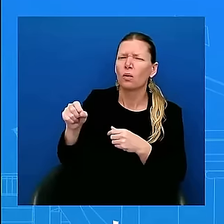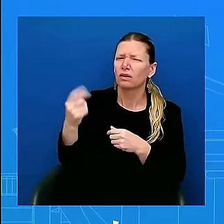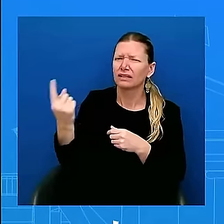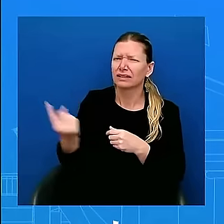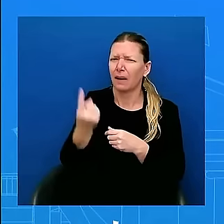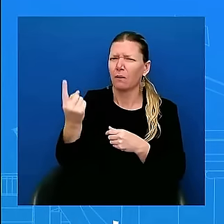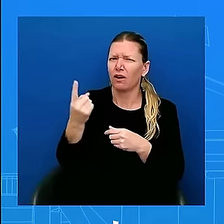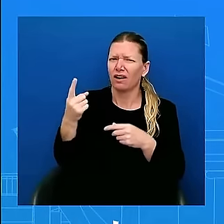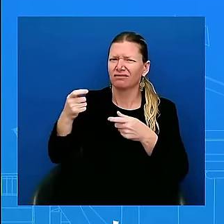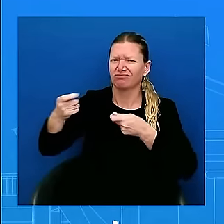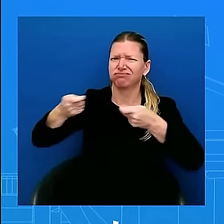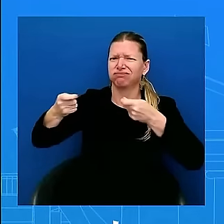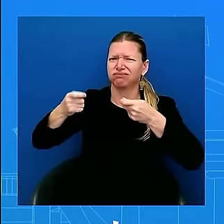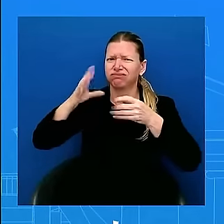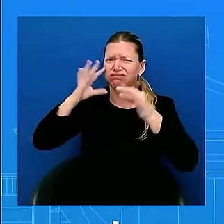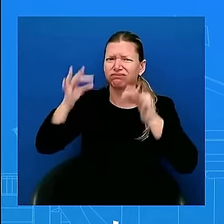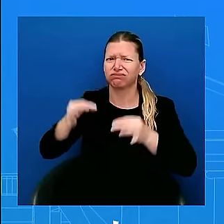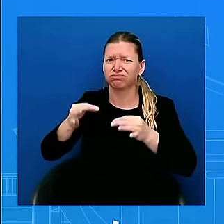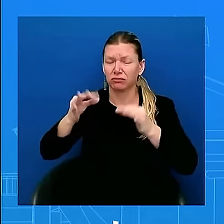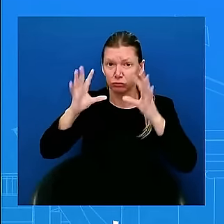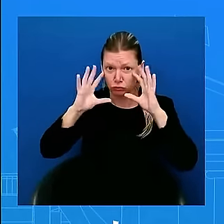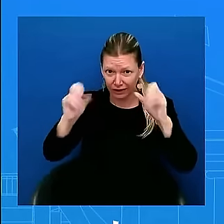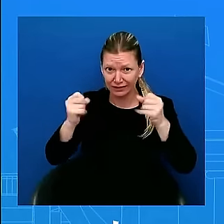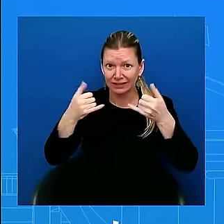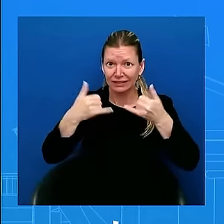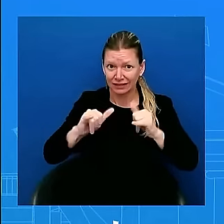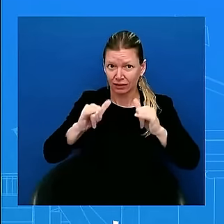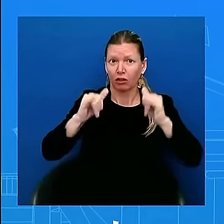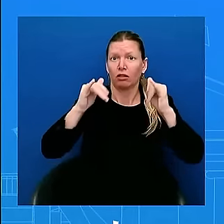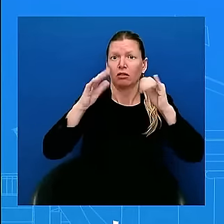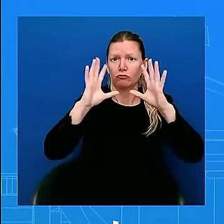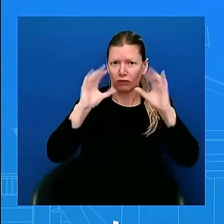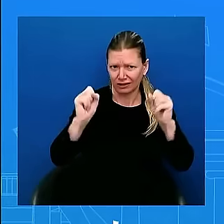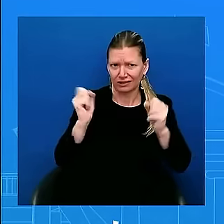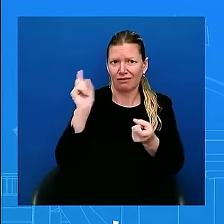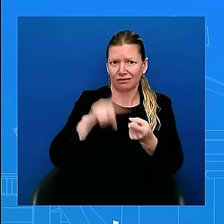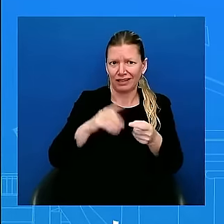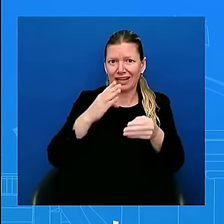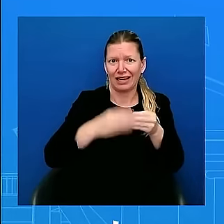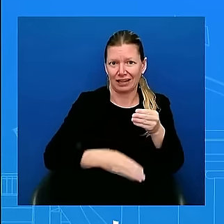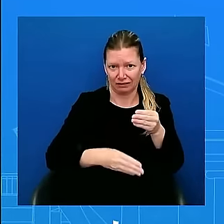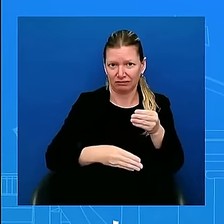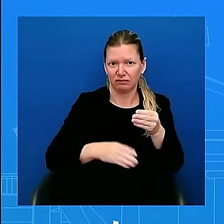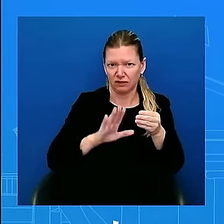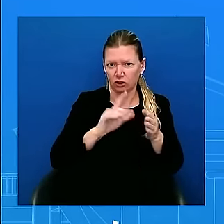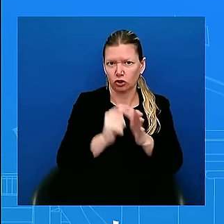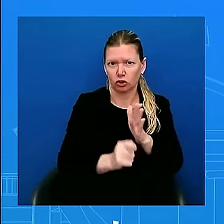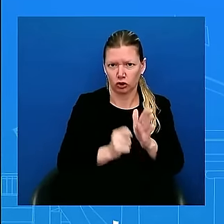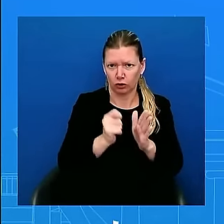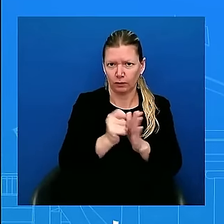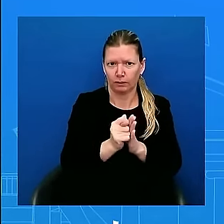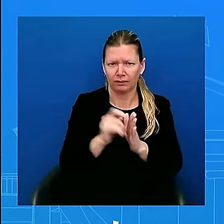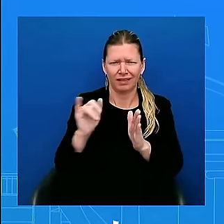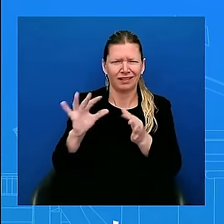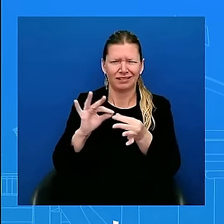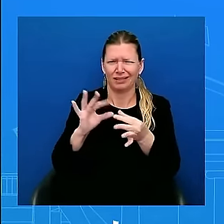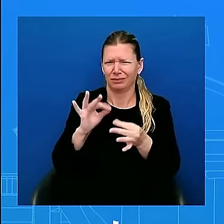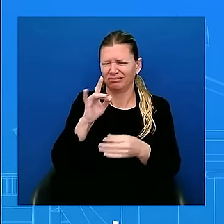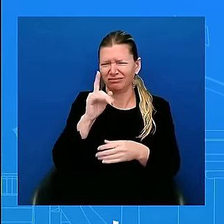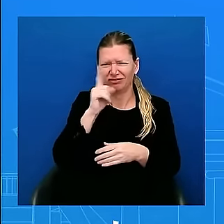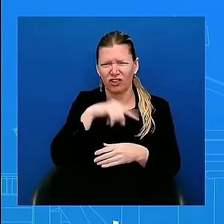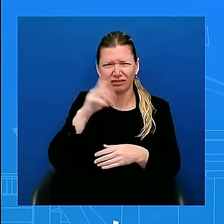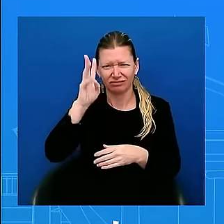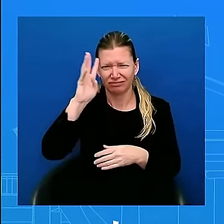that statement is certainly false. And we have seen the president bring together our allies and partners. He